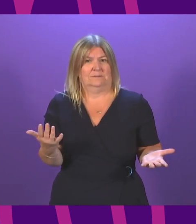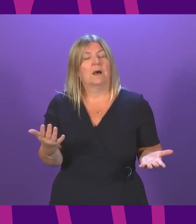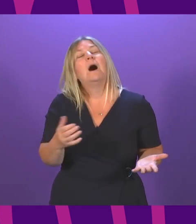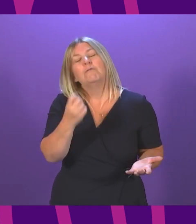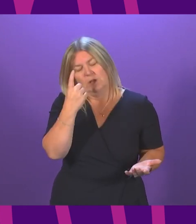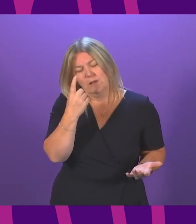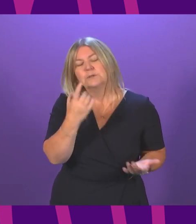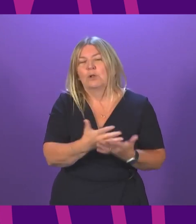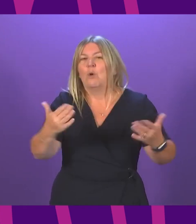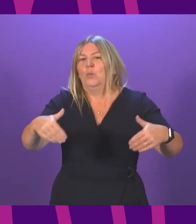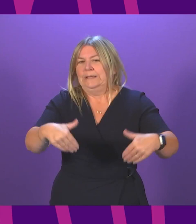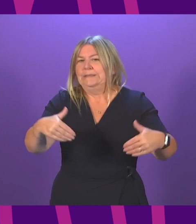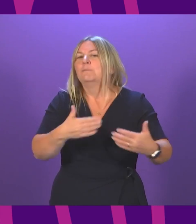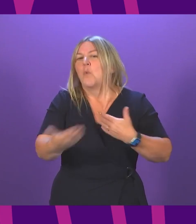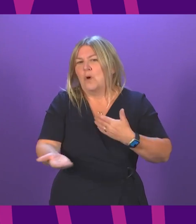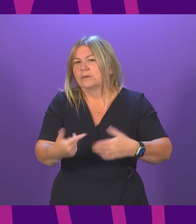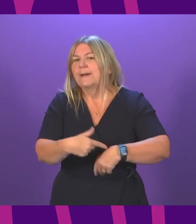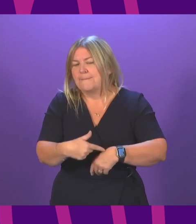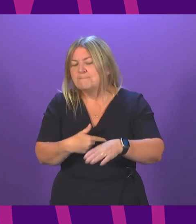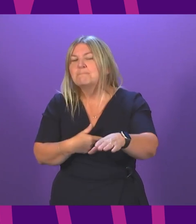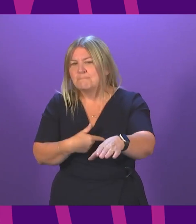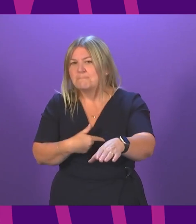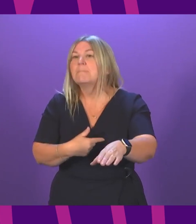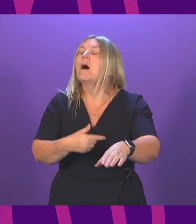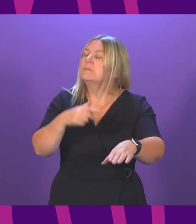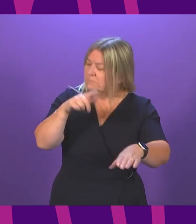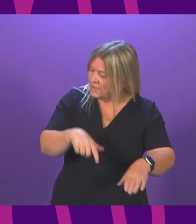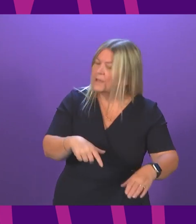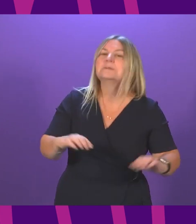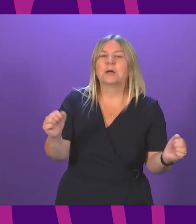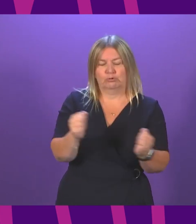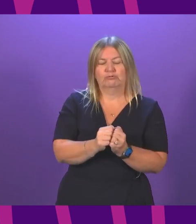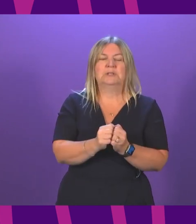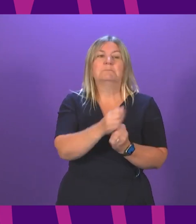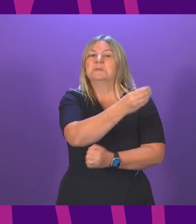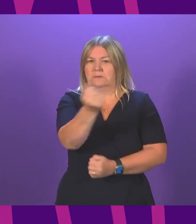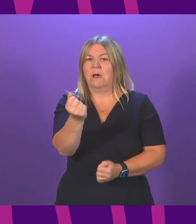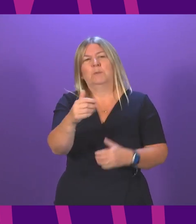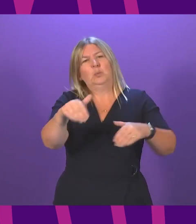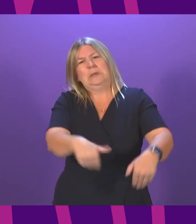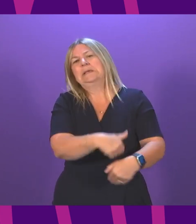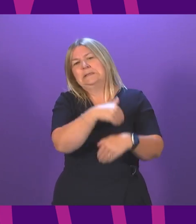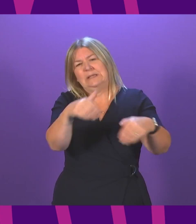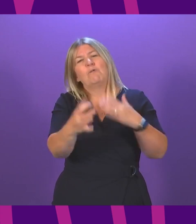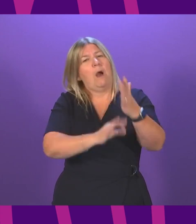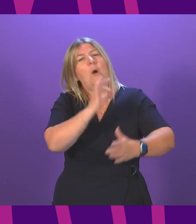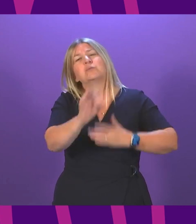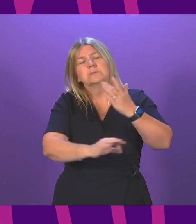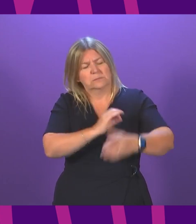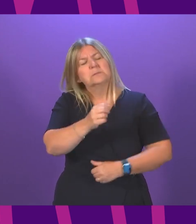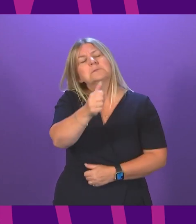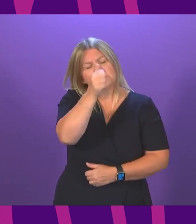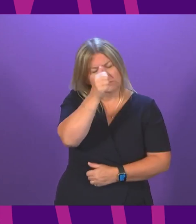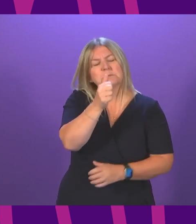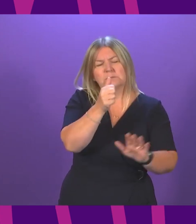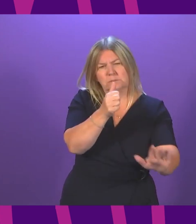longer than that. And there will be some people who have waited completely unacceptable lengths of time. That's why we are investing in this way. But we are